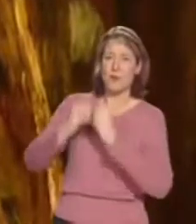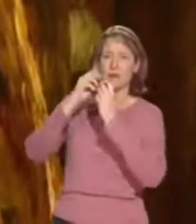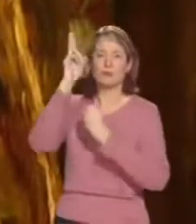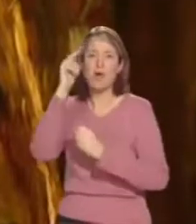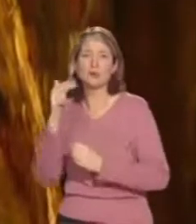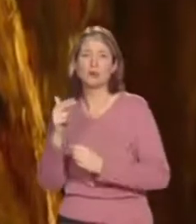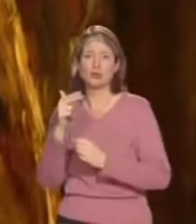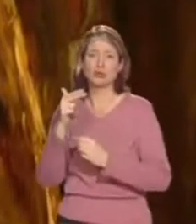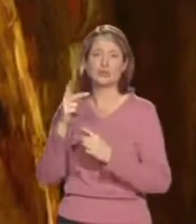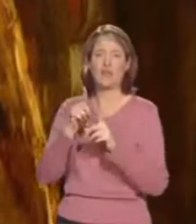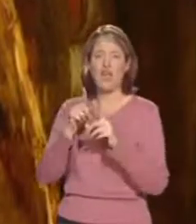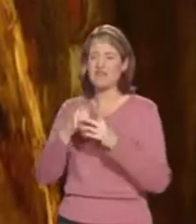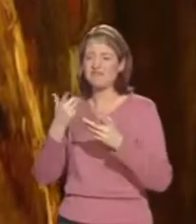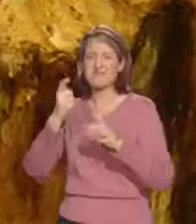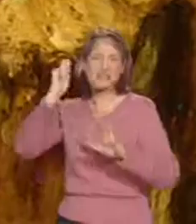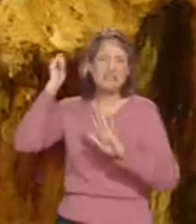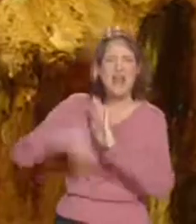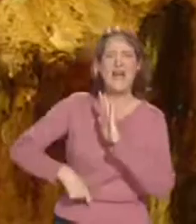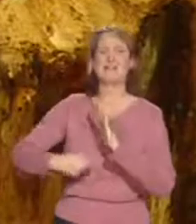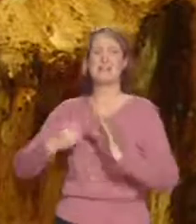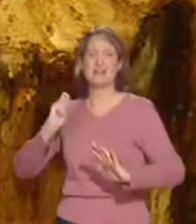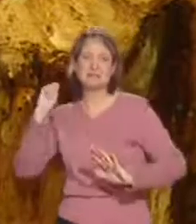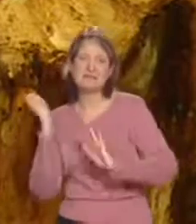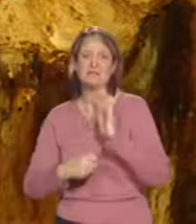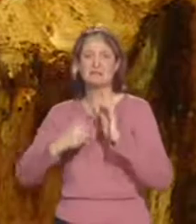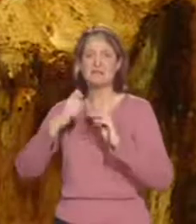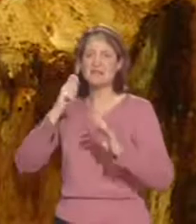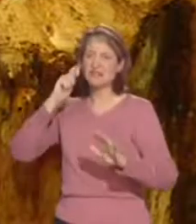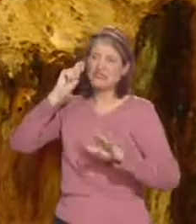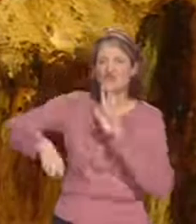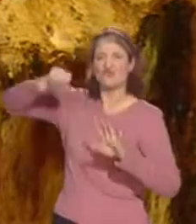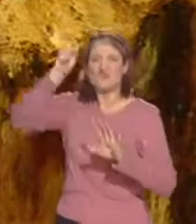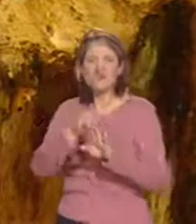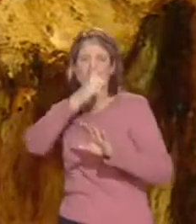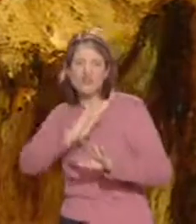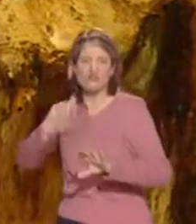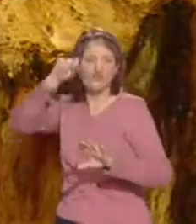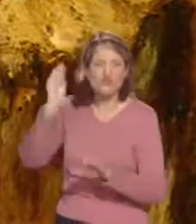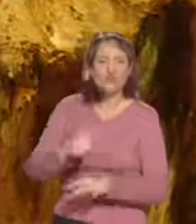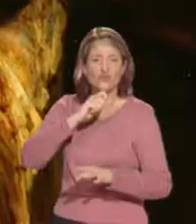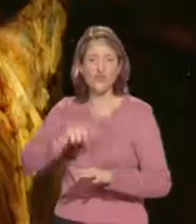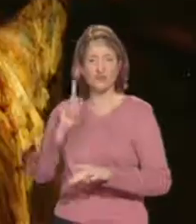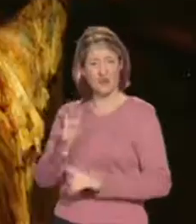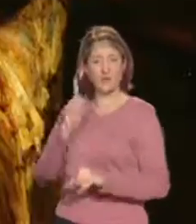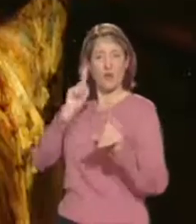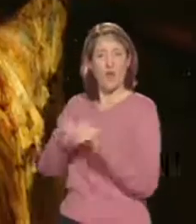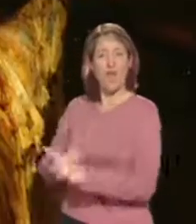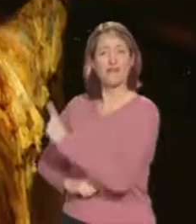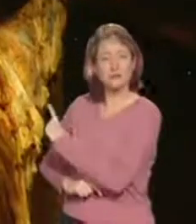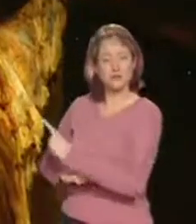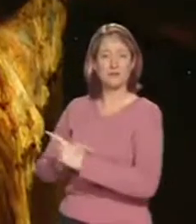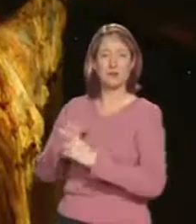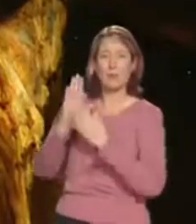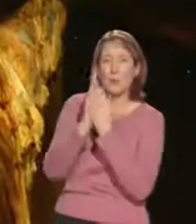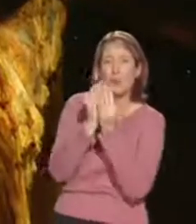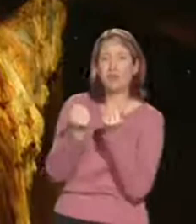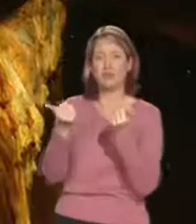hacked and prodded and paired and gouged at the carcass. And then on other occasions, it looks like he's wallowed in it or smoothed it. It looks like a martyr